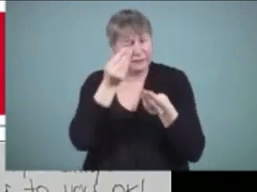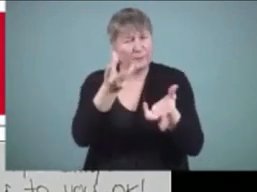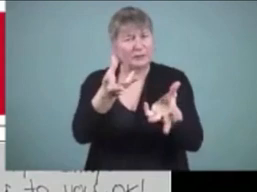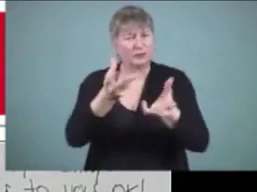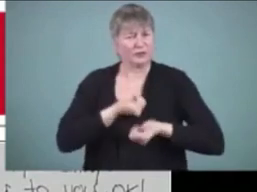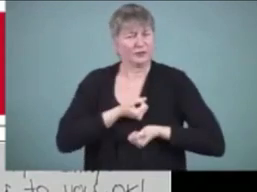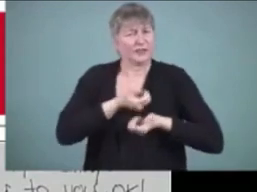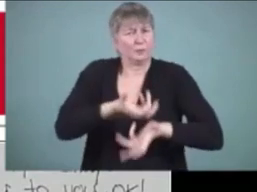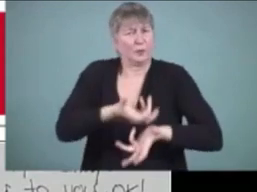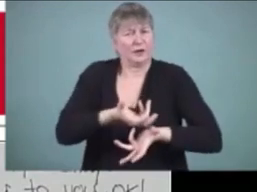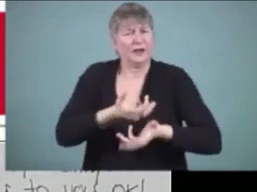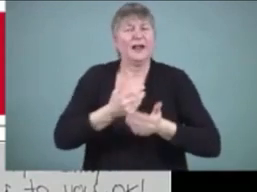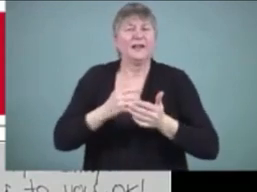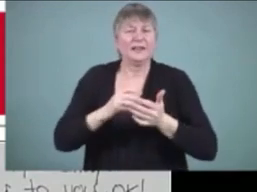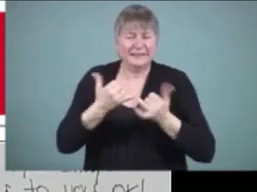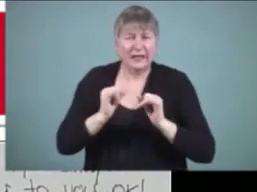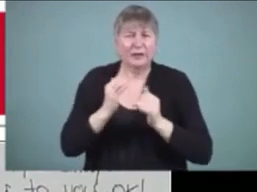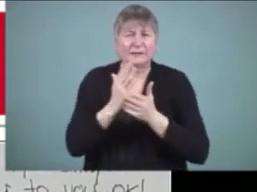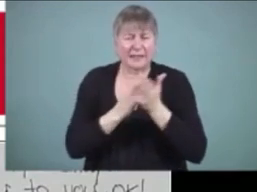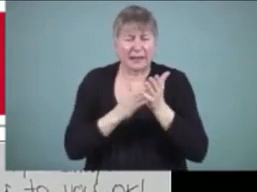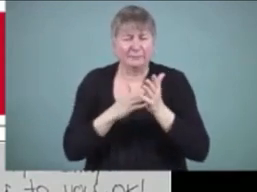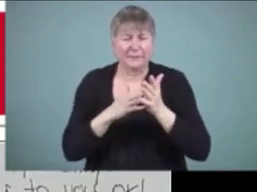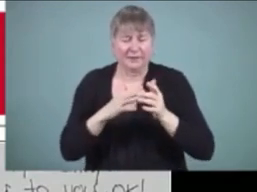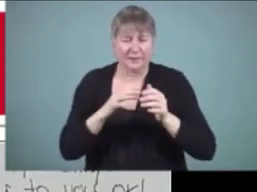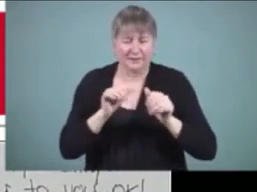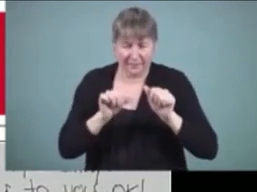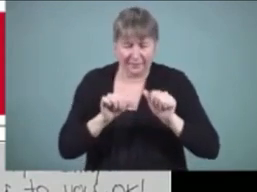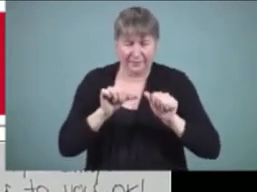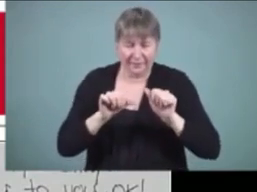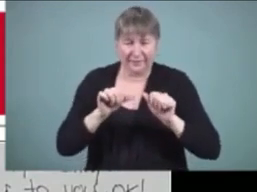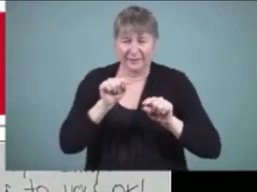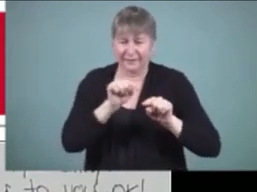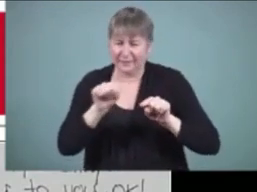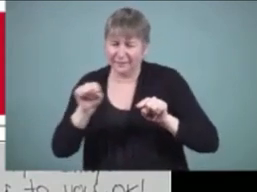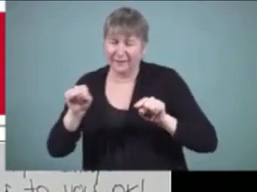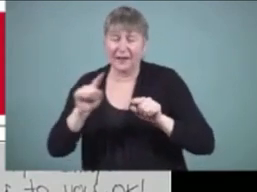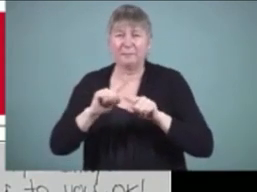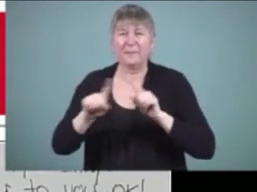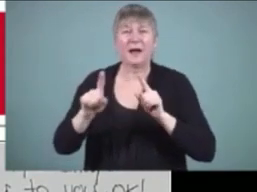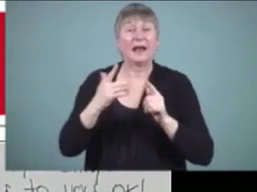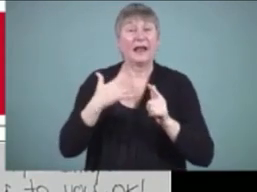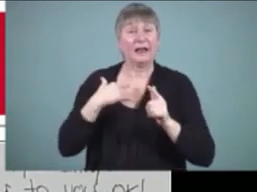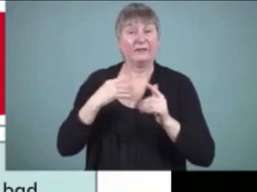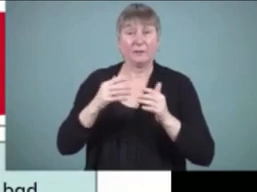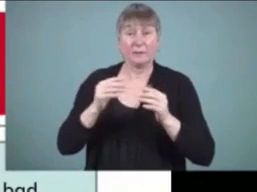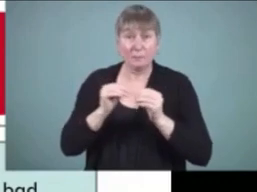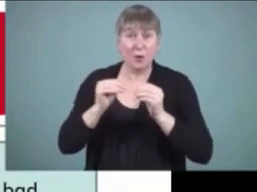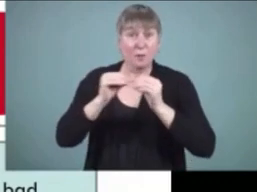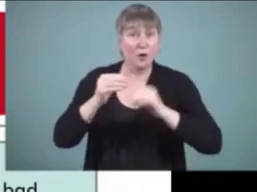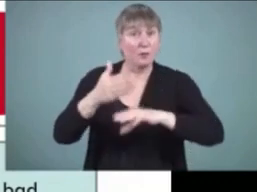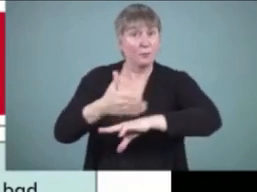Even if there are some bumps, it's just the more English you have, the easier it is to do. Next slide.